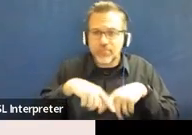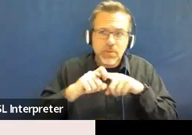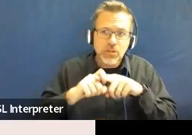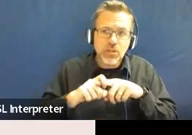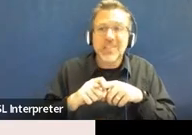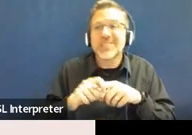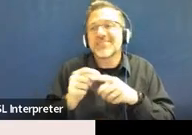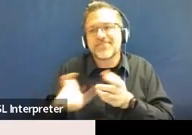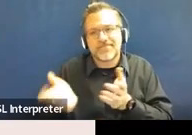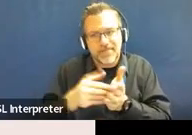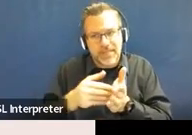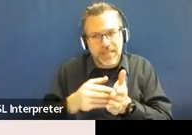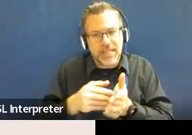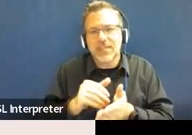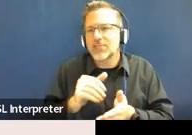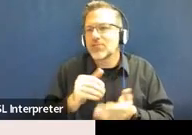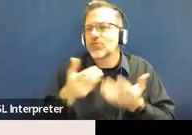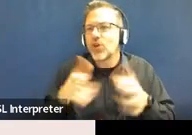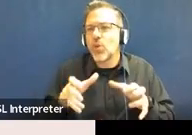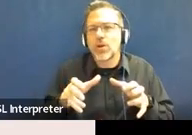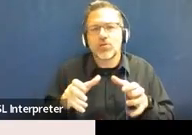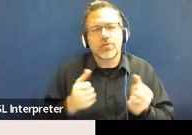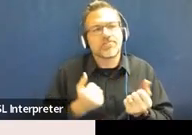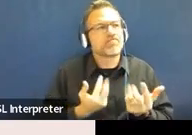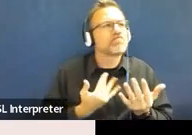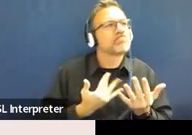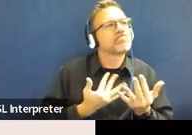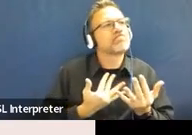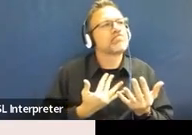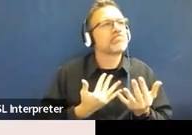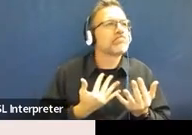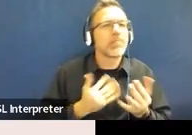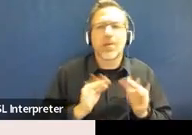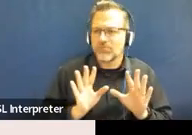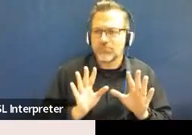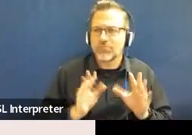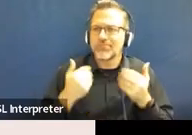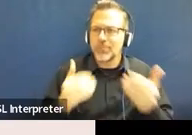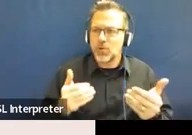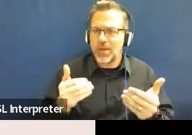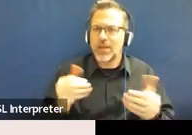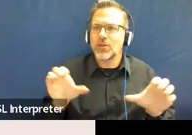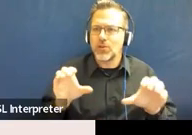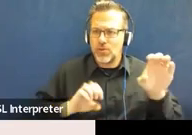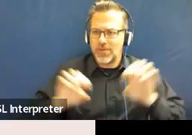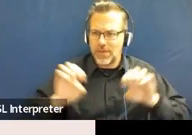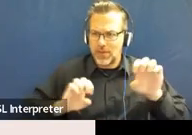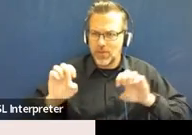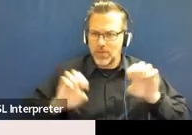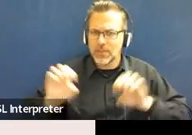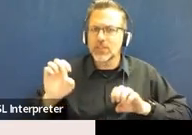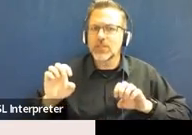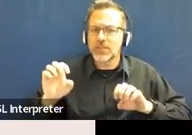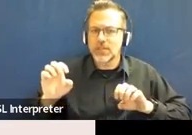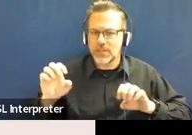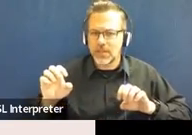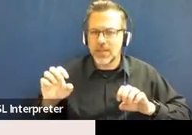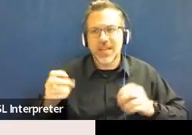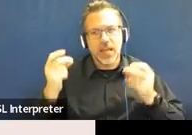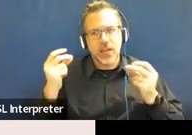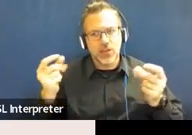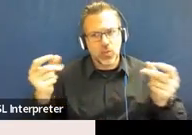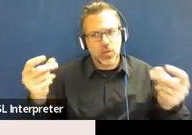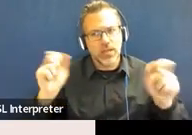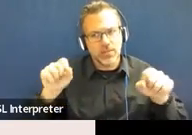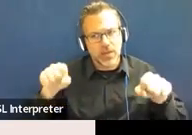not going to want to just sit on this. You're going to need to do that eval in a way that really is as quick as you can